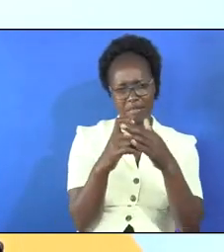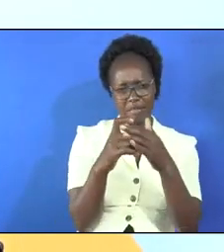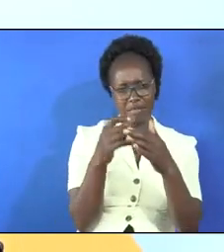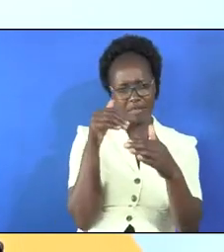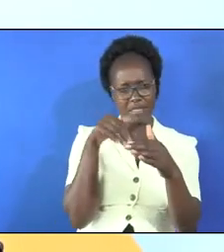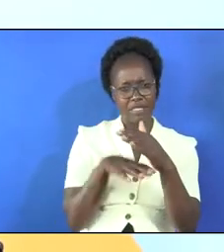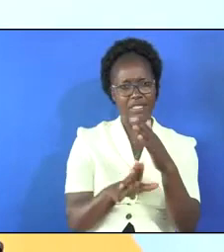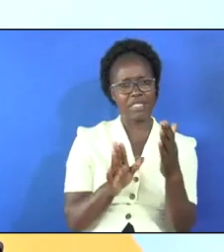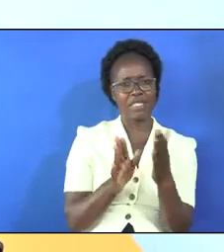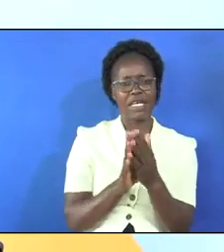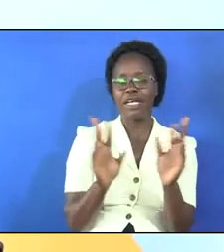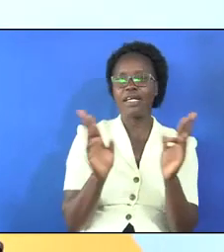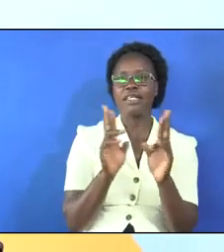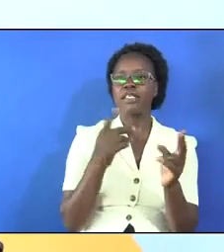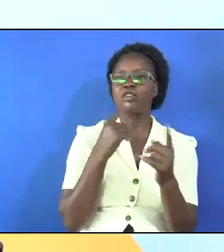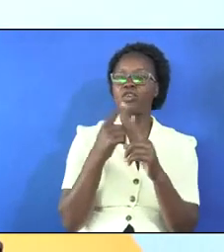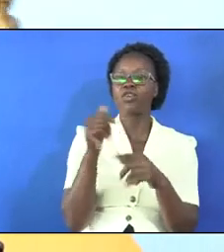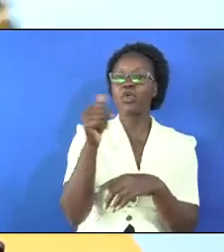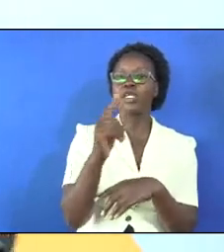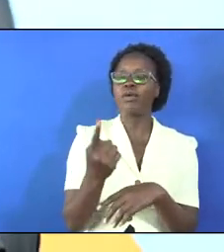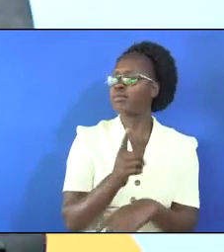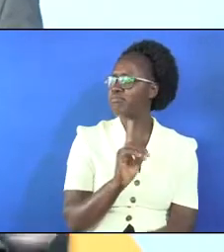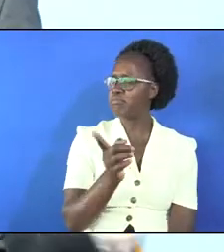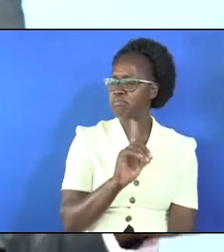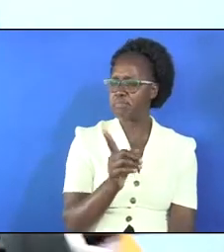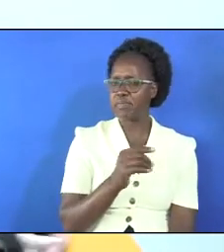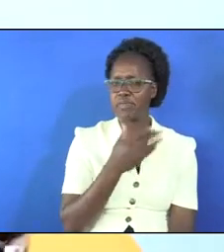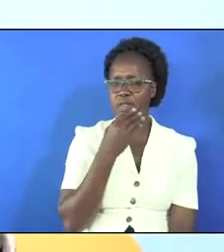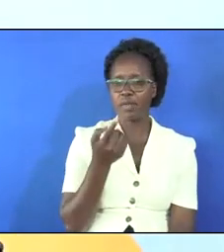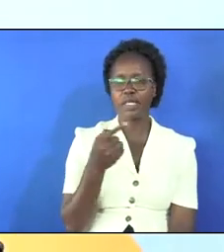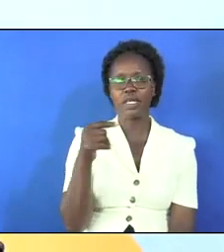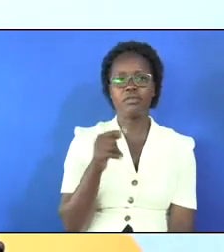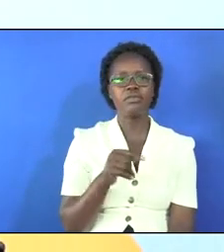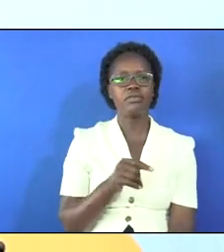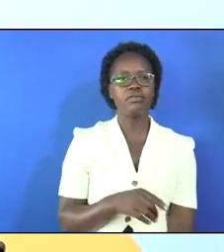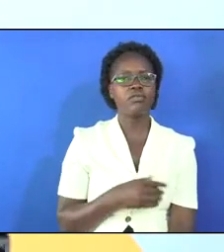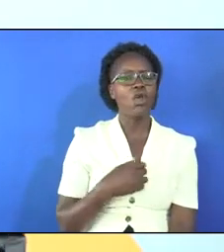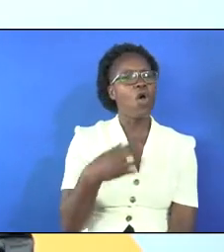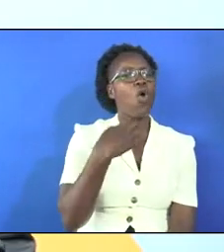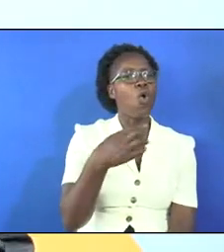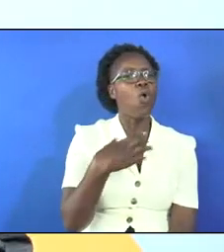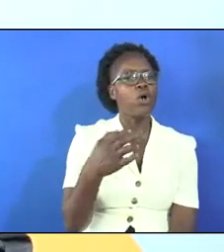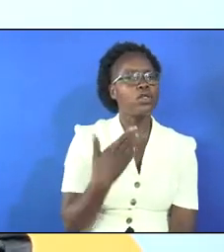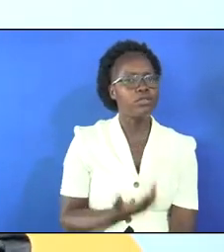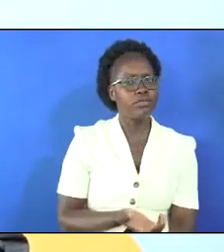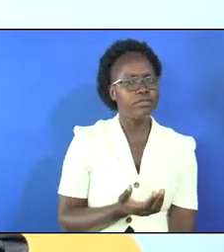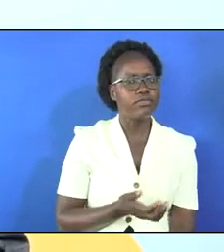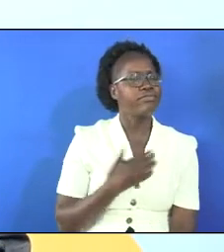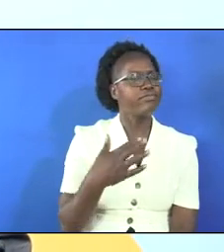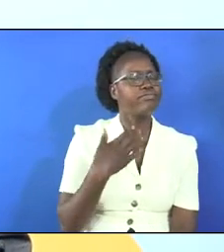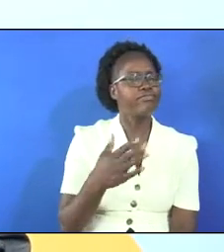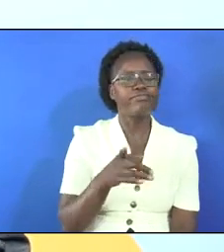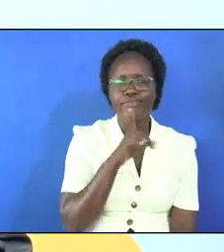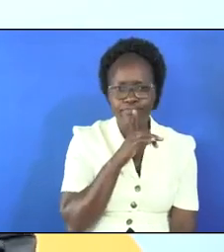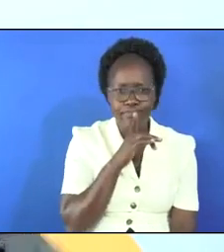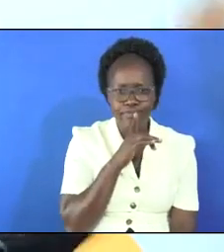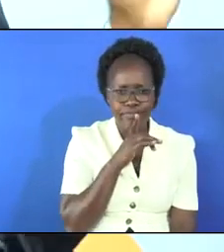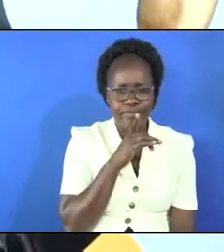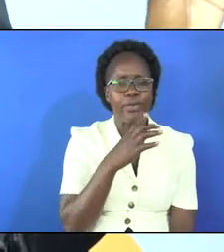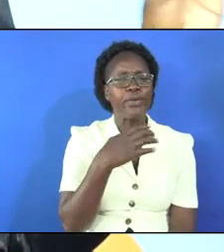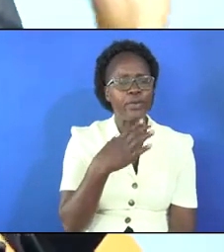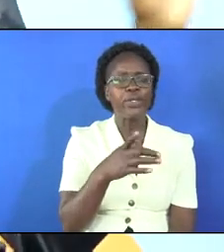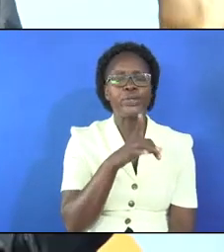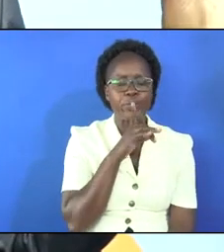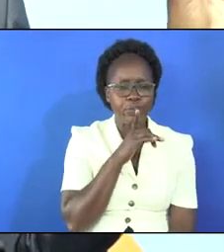inside and they were not willing to talk to anyone so this man came so said oh the upper odi odi